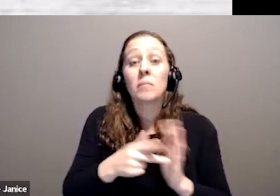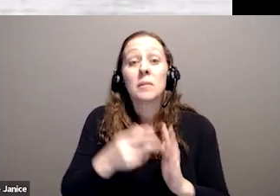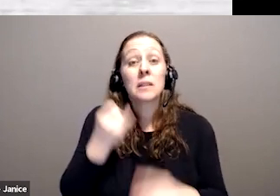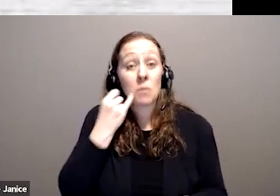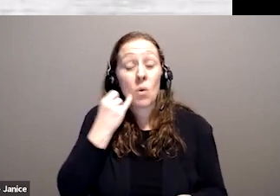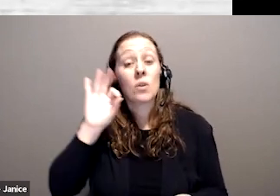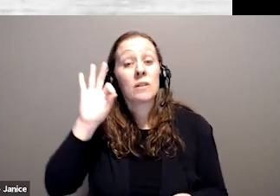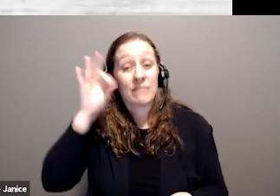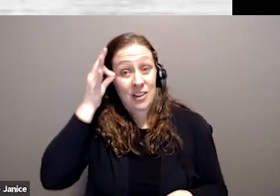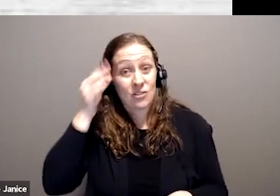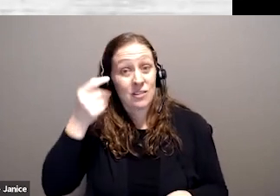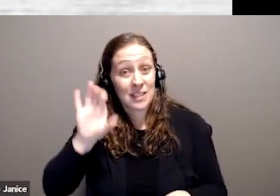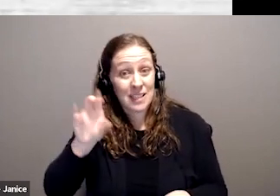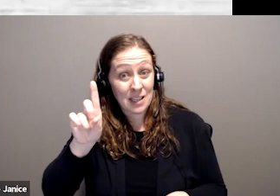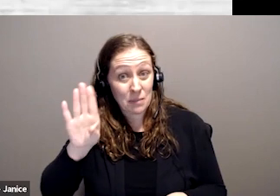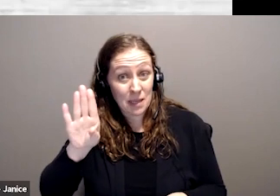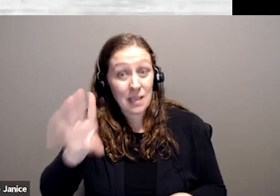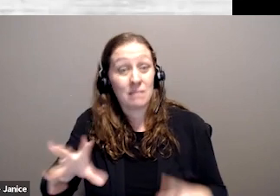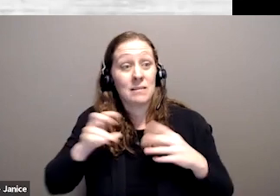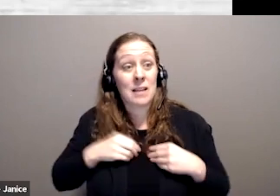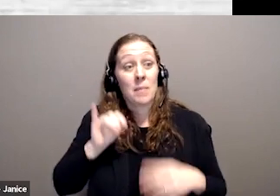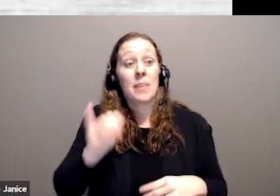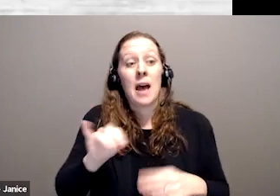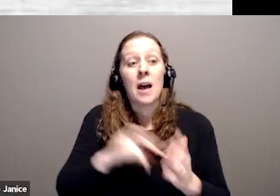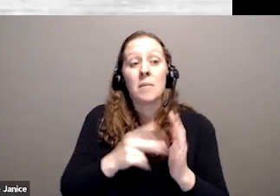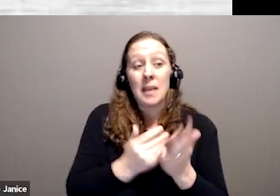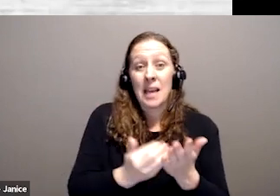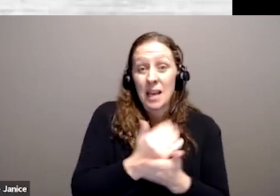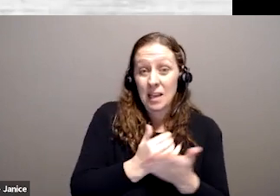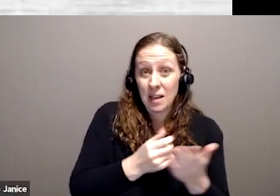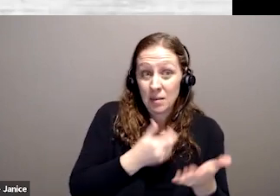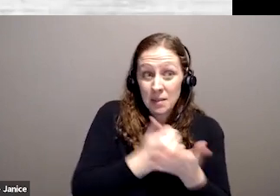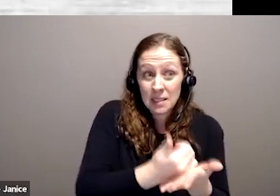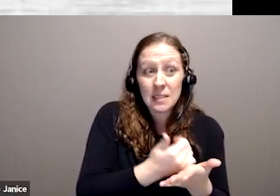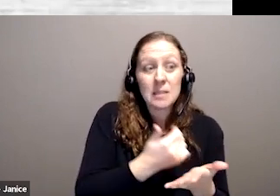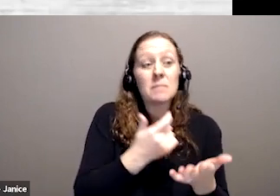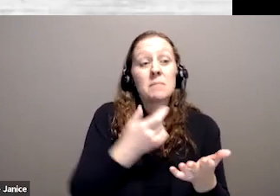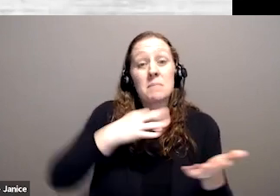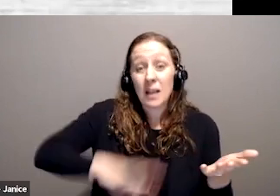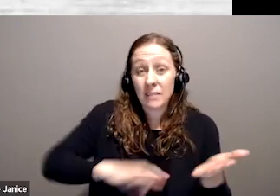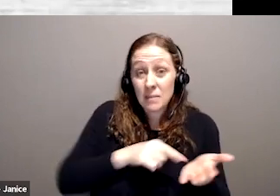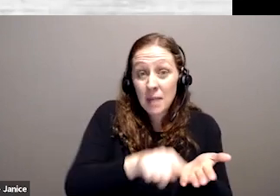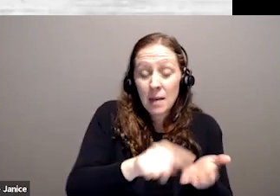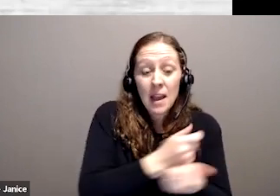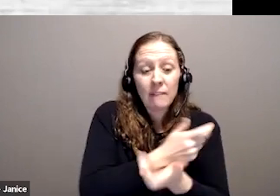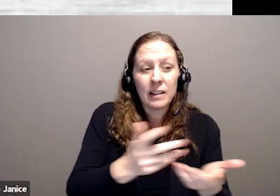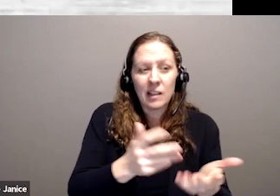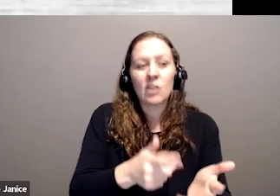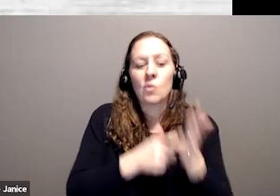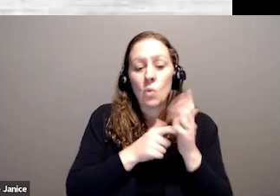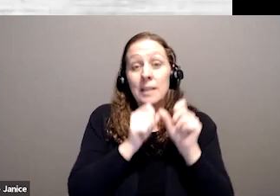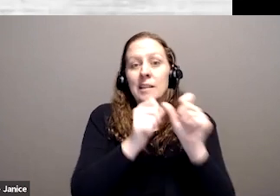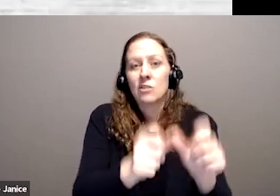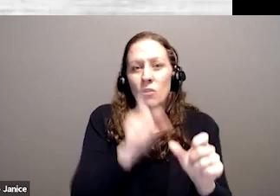adopts a single benefit unit, income assistance, social assistance, benefit payments would need to be continued